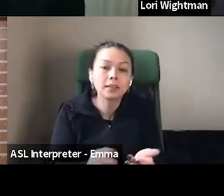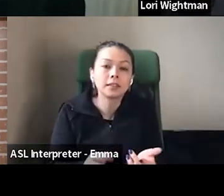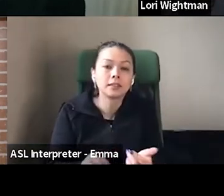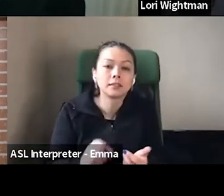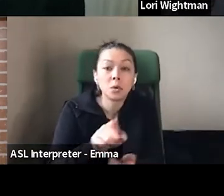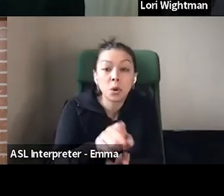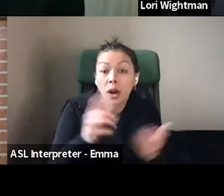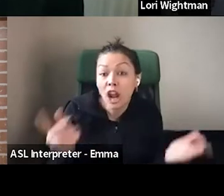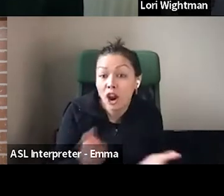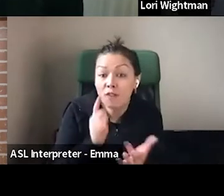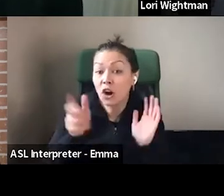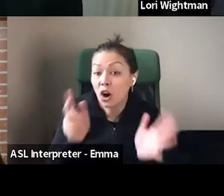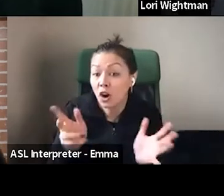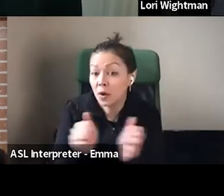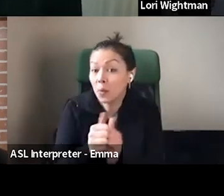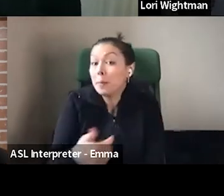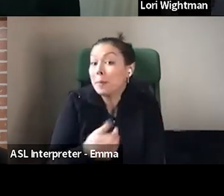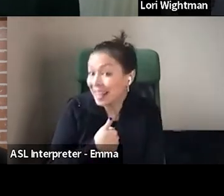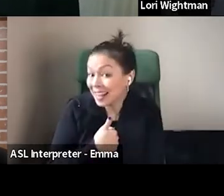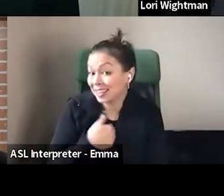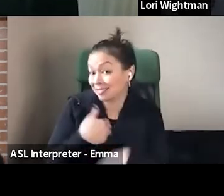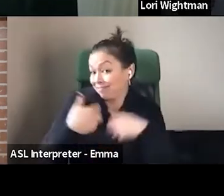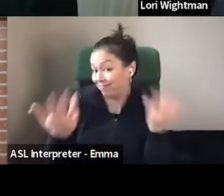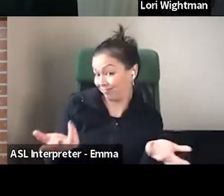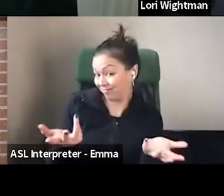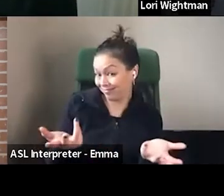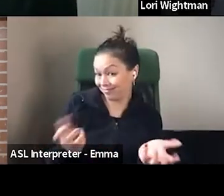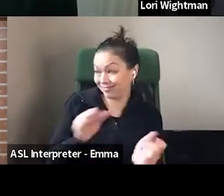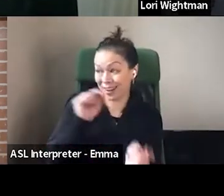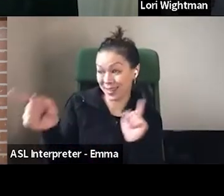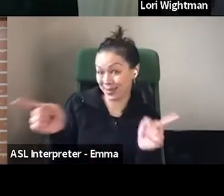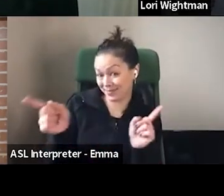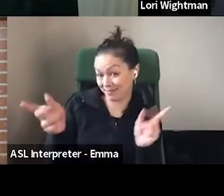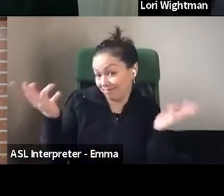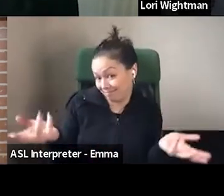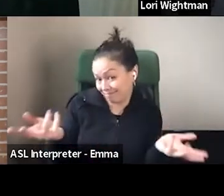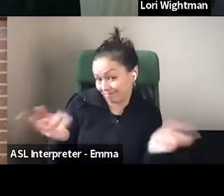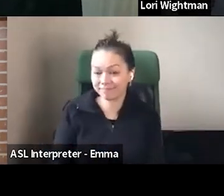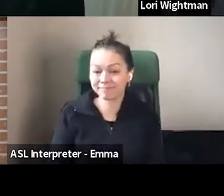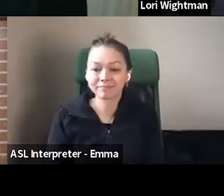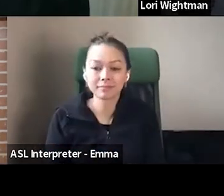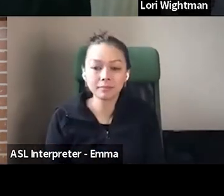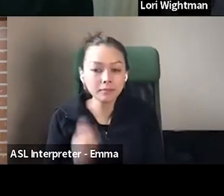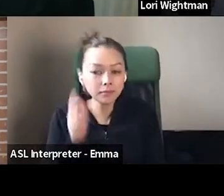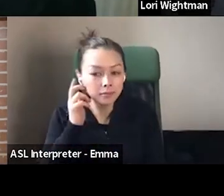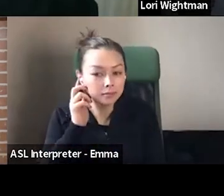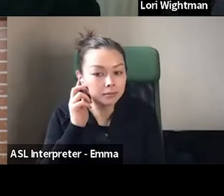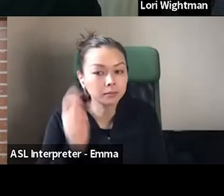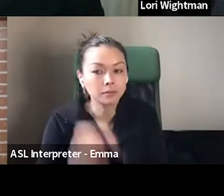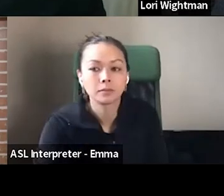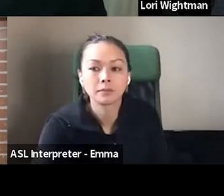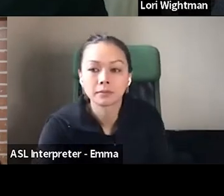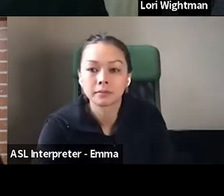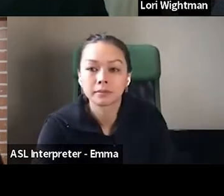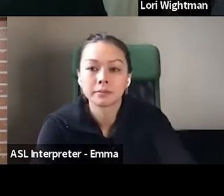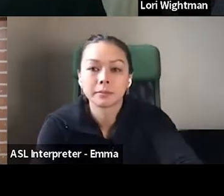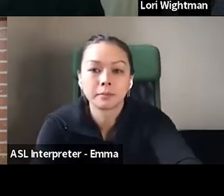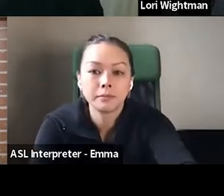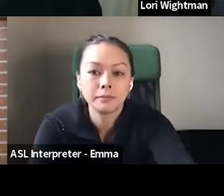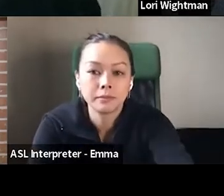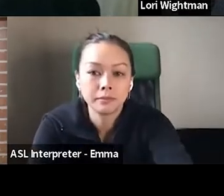Great. That's my differentiator. That's clear. That's a good one.